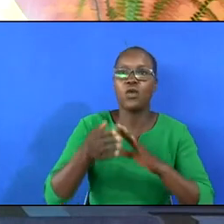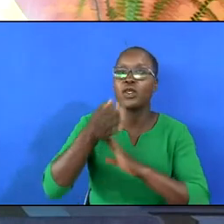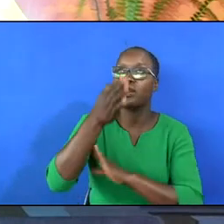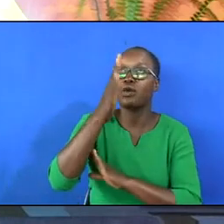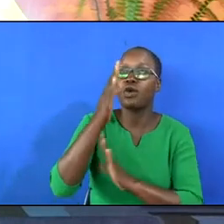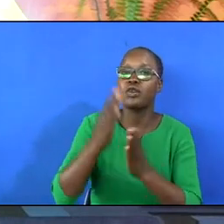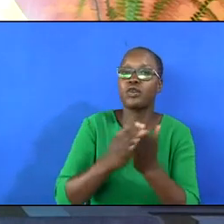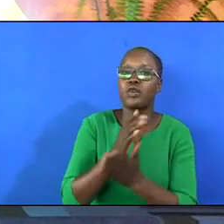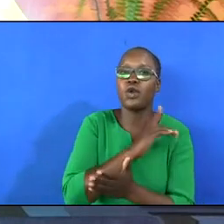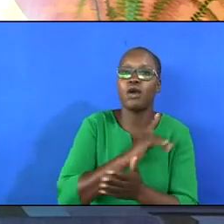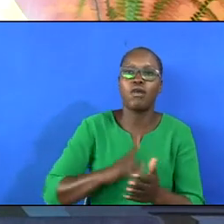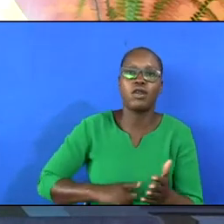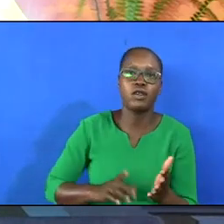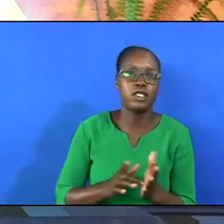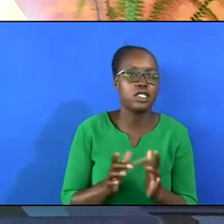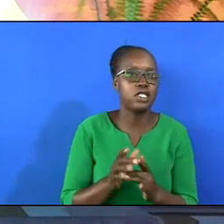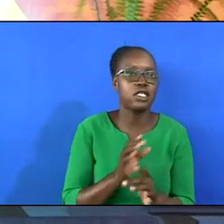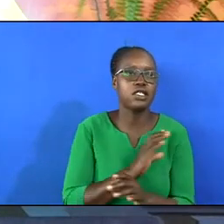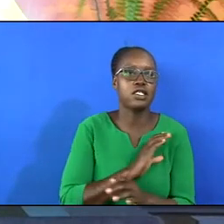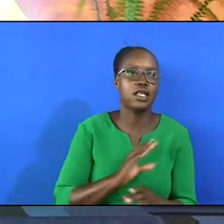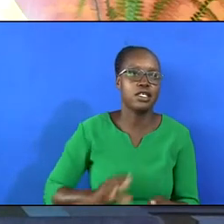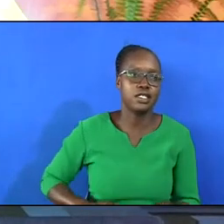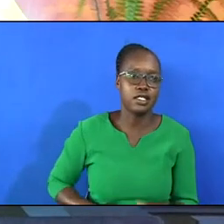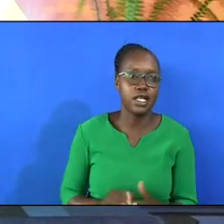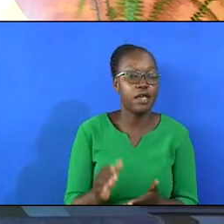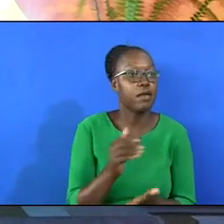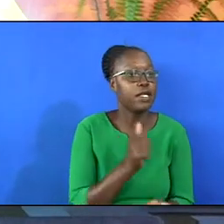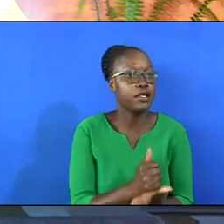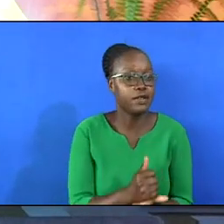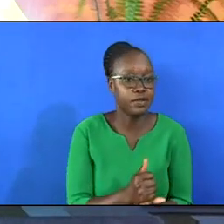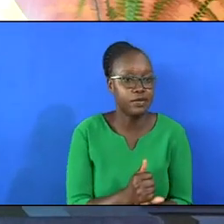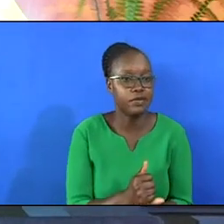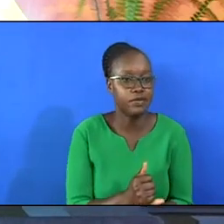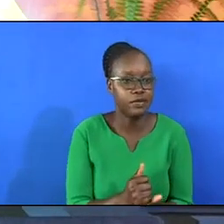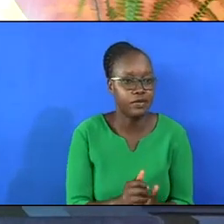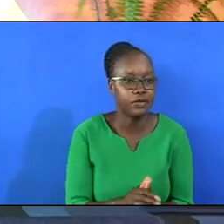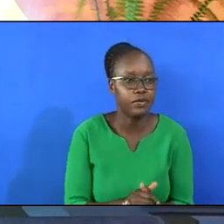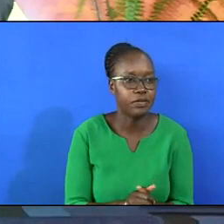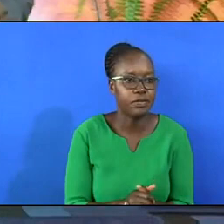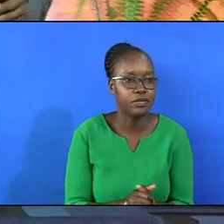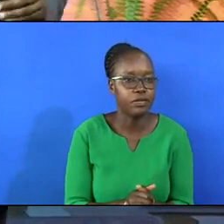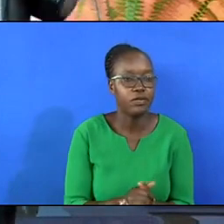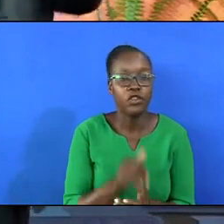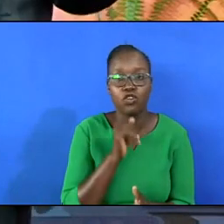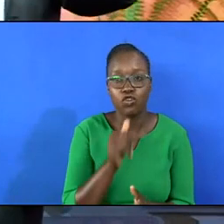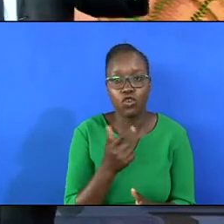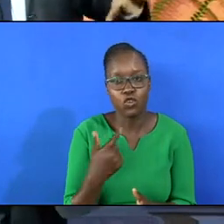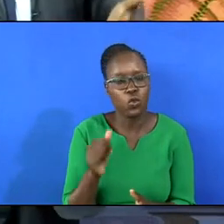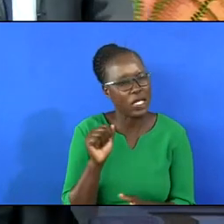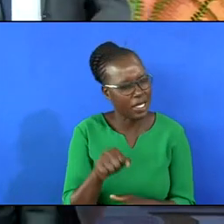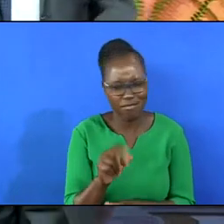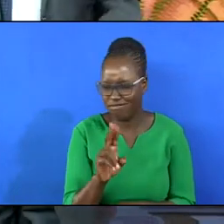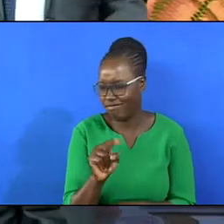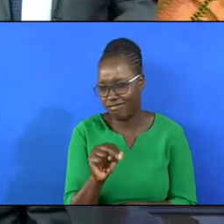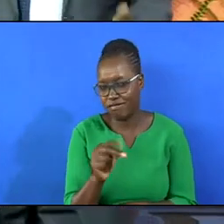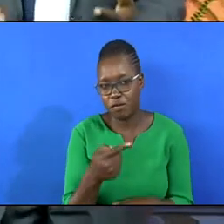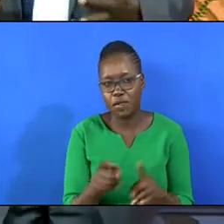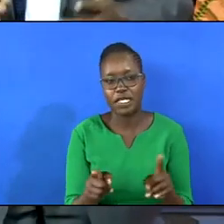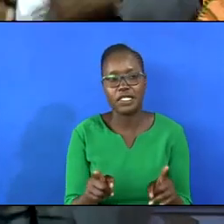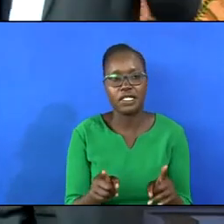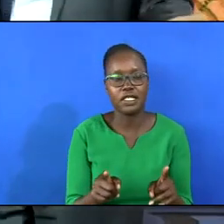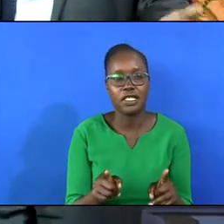God through our Lord Jesus Christ. Can someone say amen? Amen. Not we can have it.